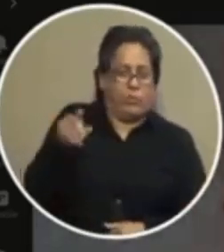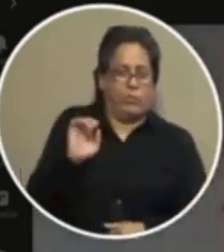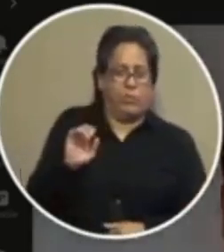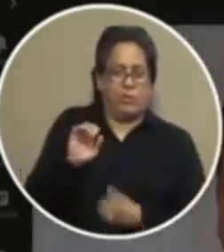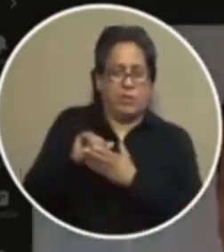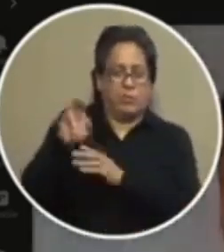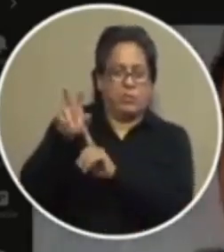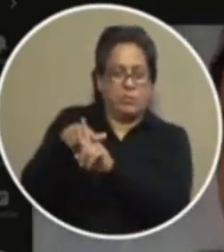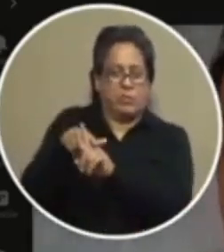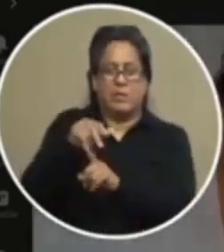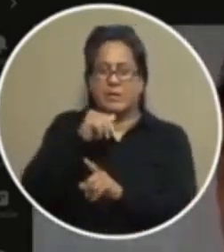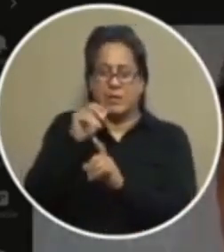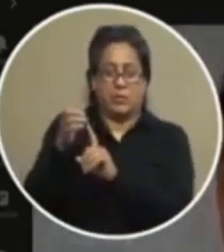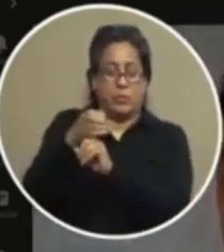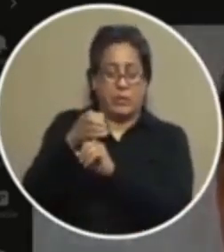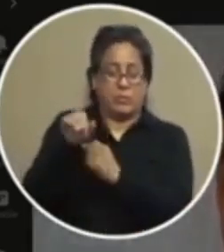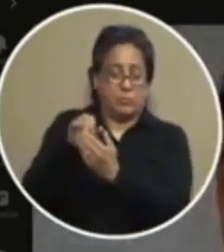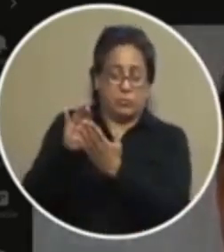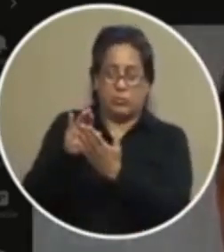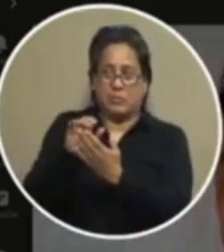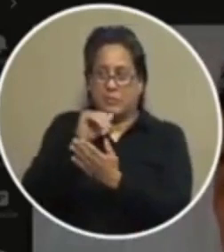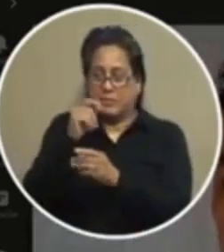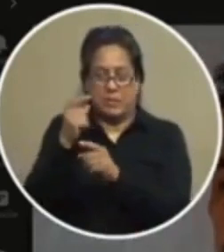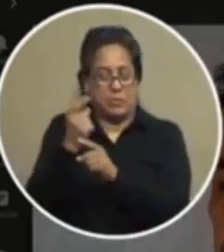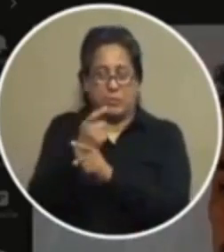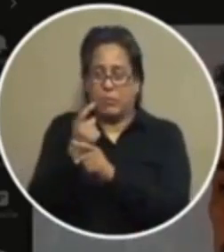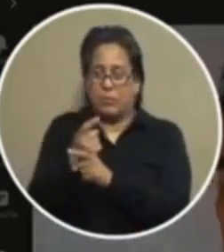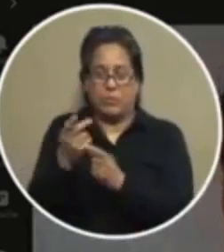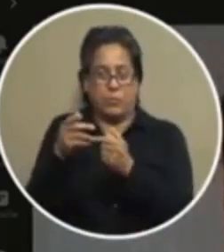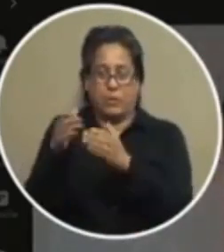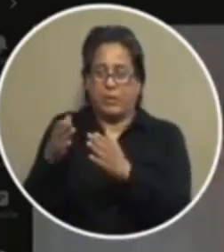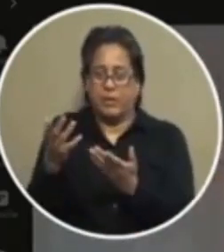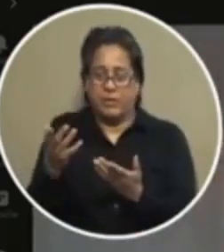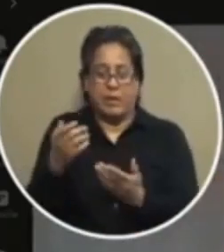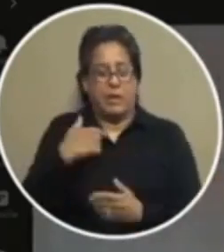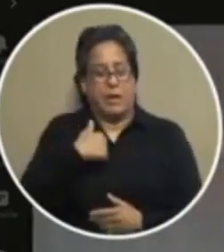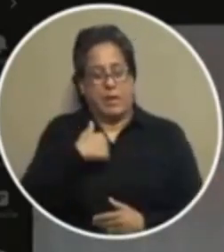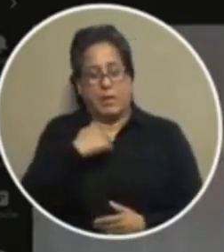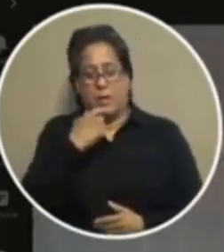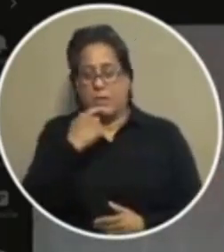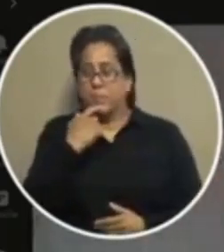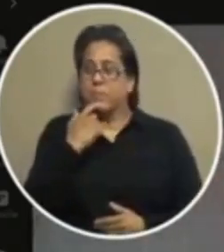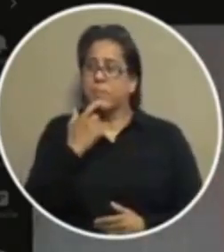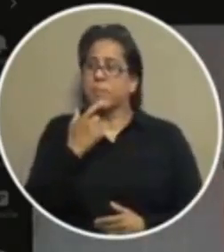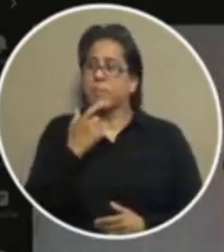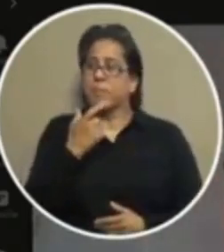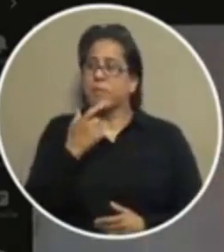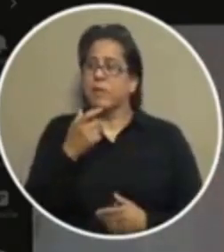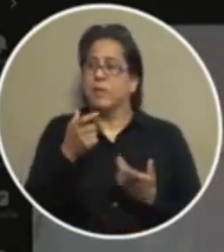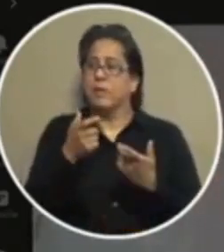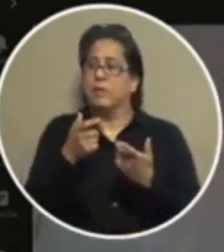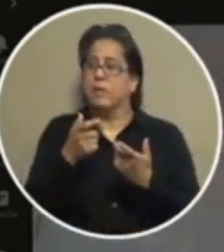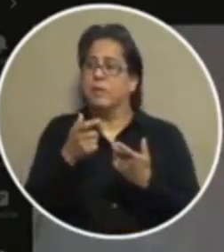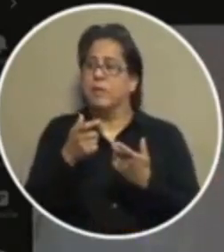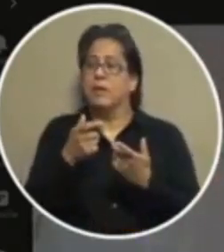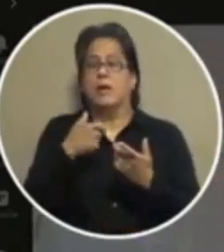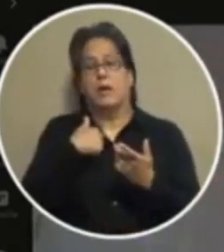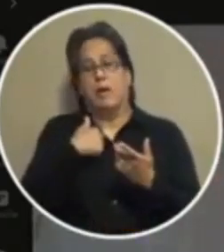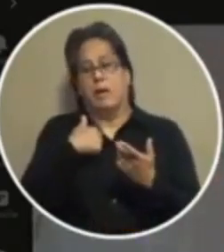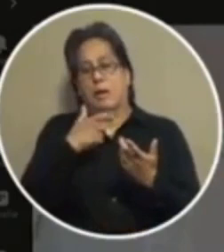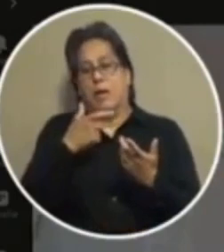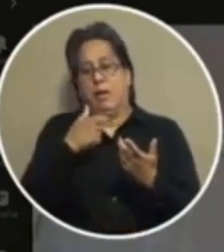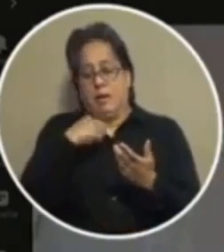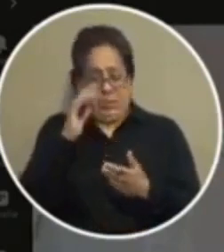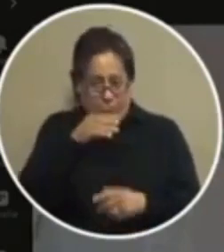you the non-arrest approach isn't the appropriate approach and i'm i'm sure it looks like and we've been here way too long i'll shut up